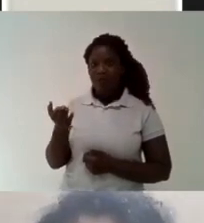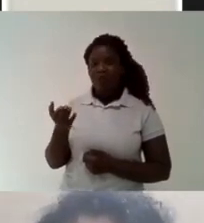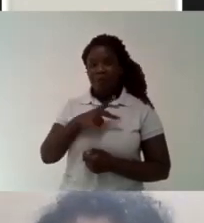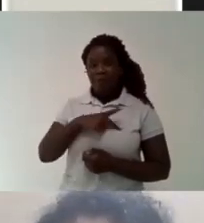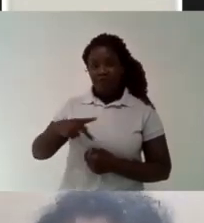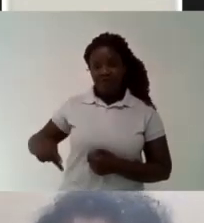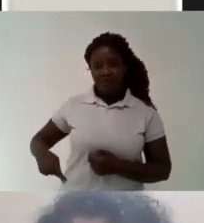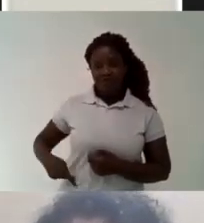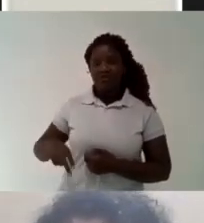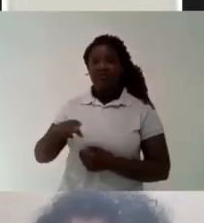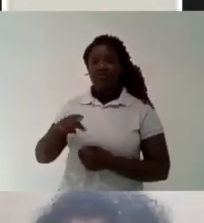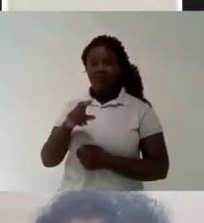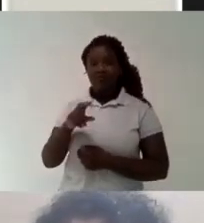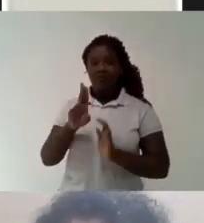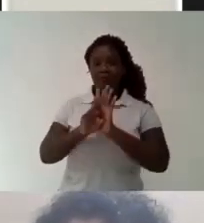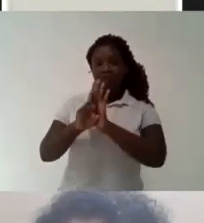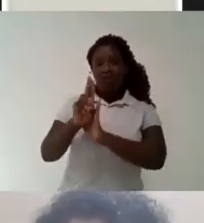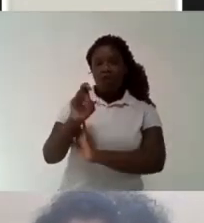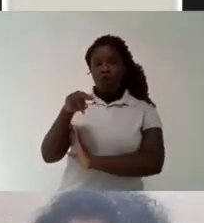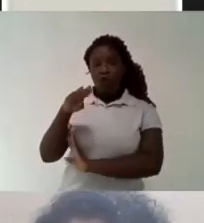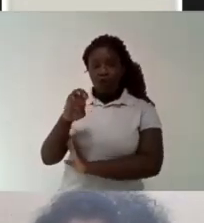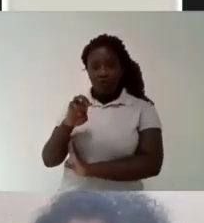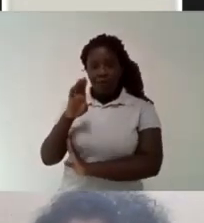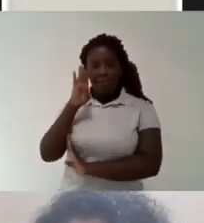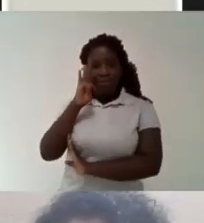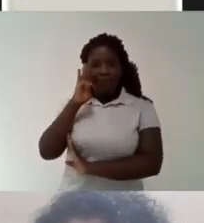the UNE faced